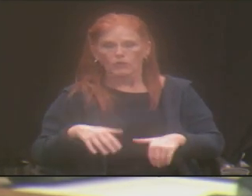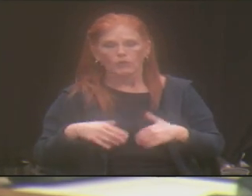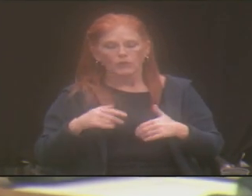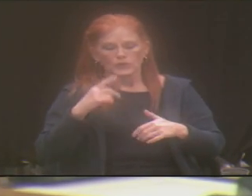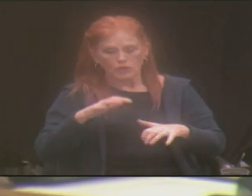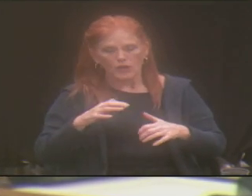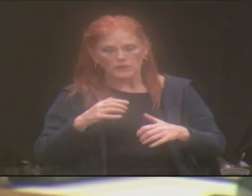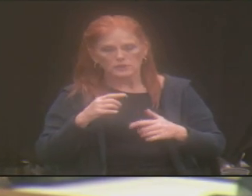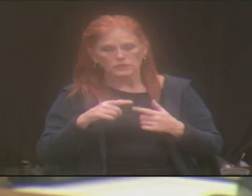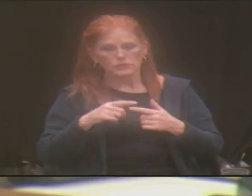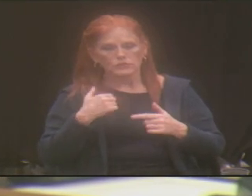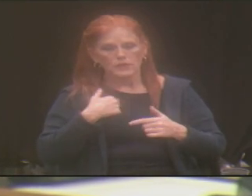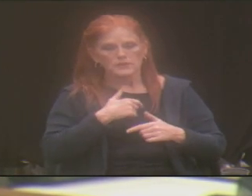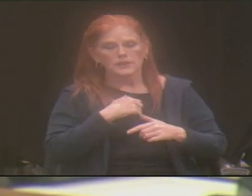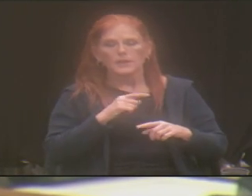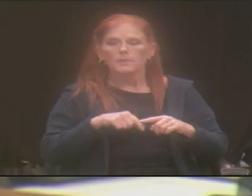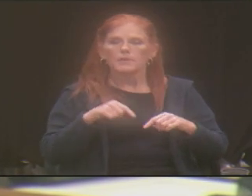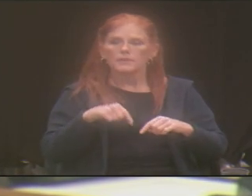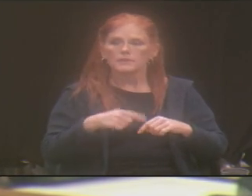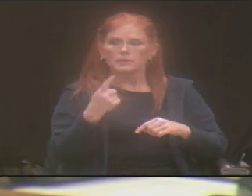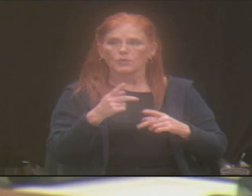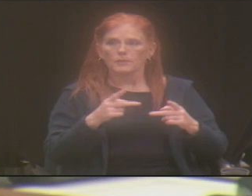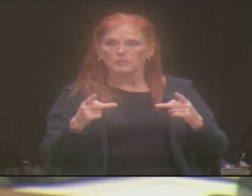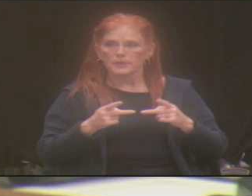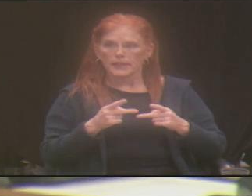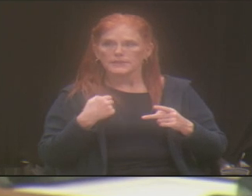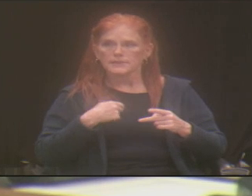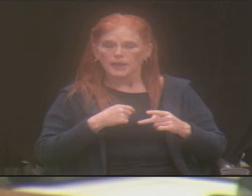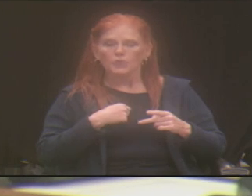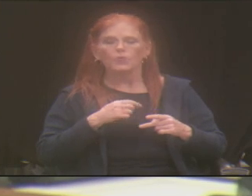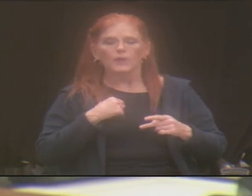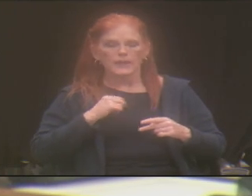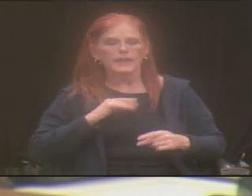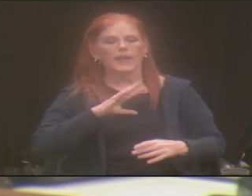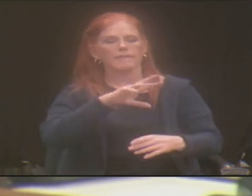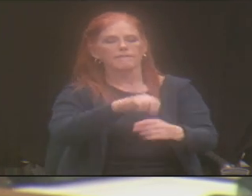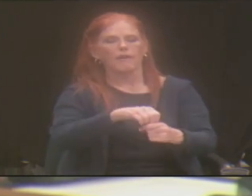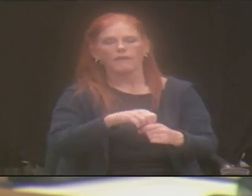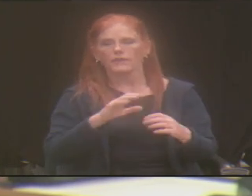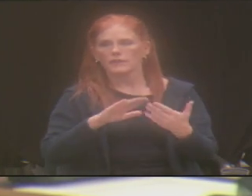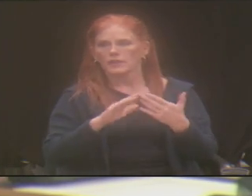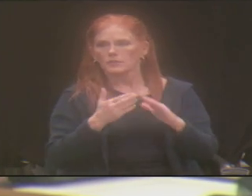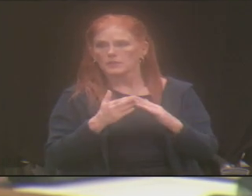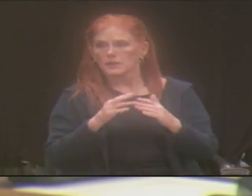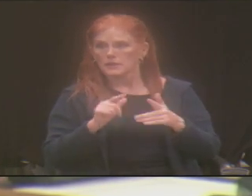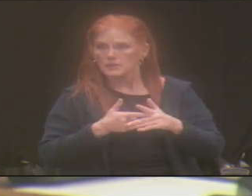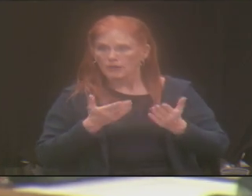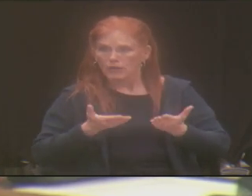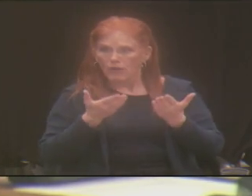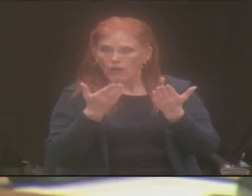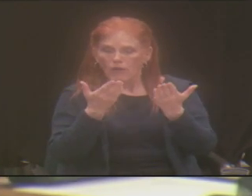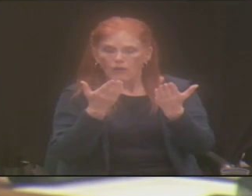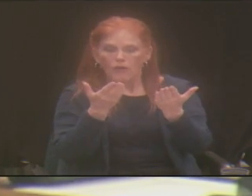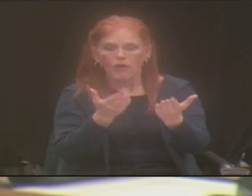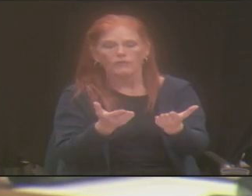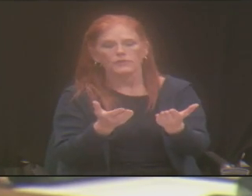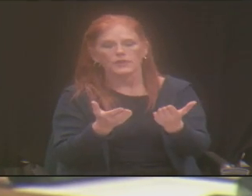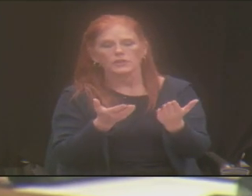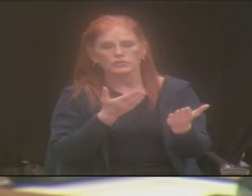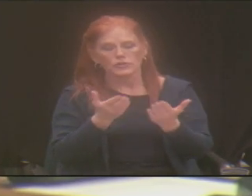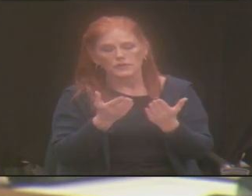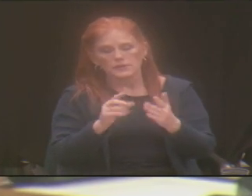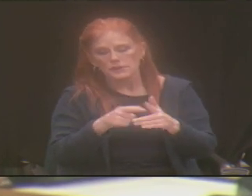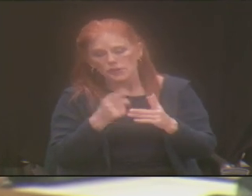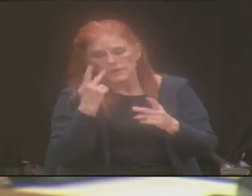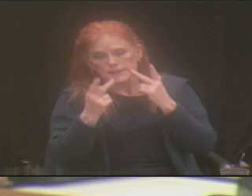us. But this is one place that we can step into the community to start offering to help those services to start seeing these